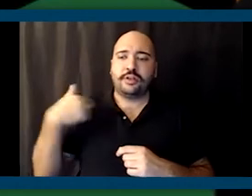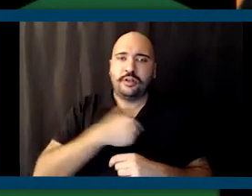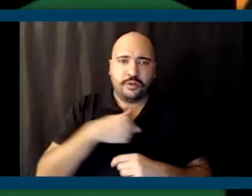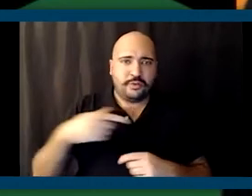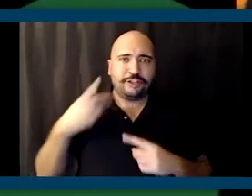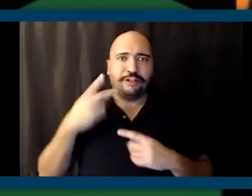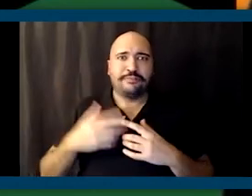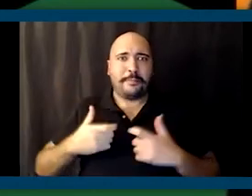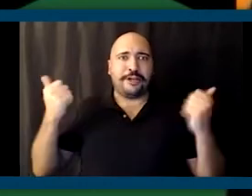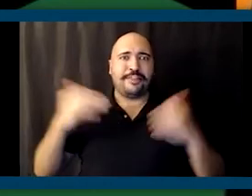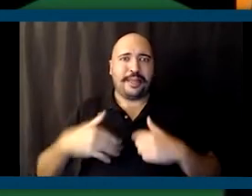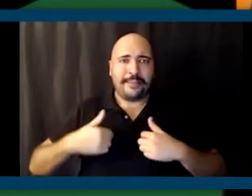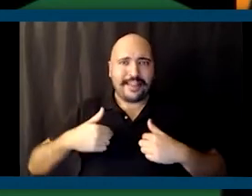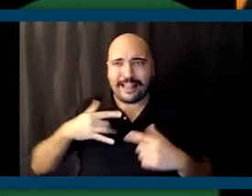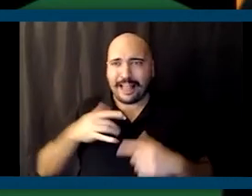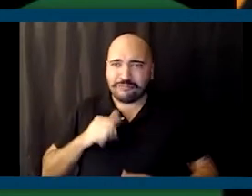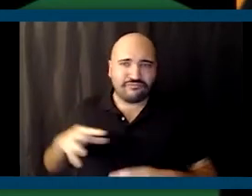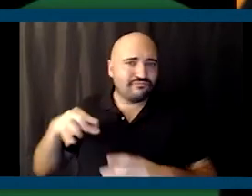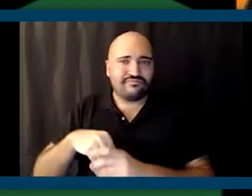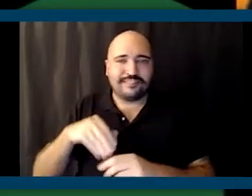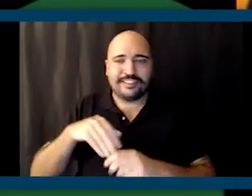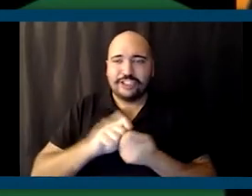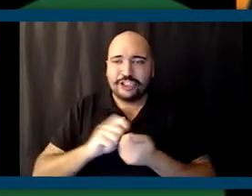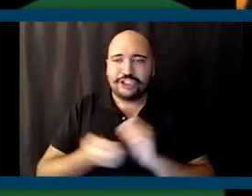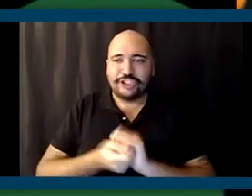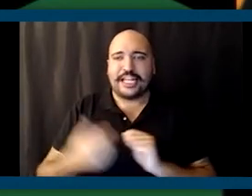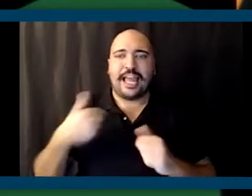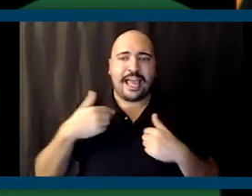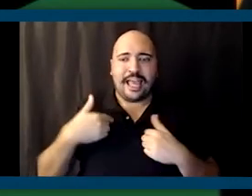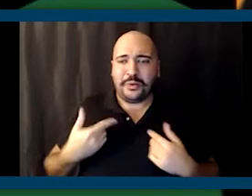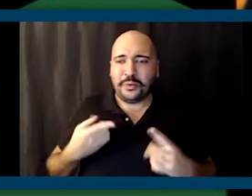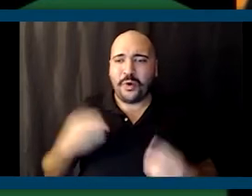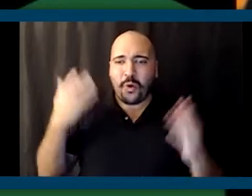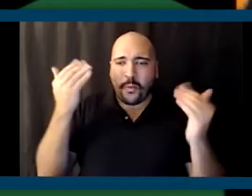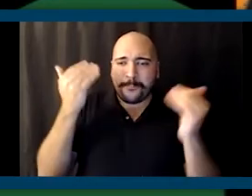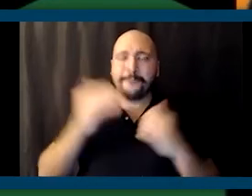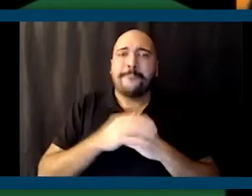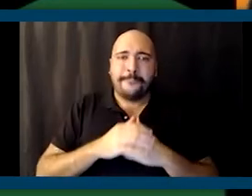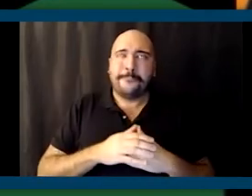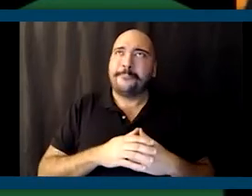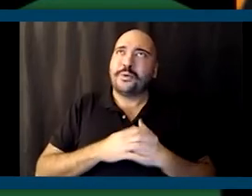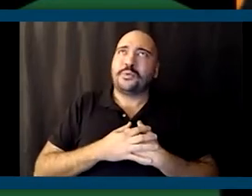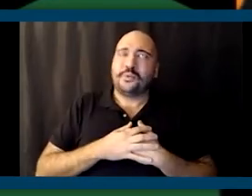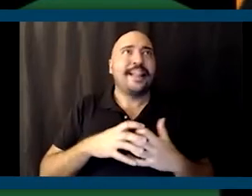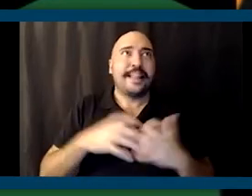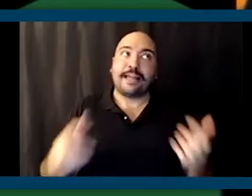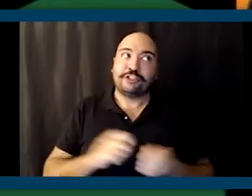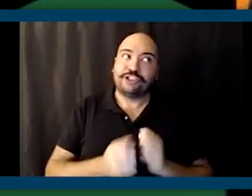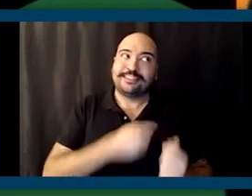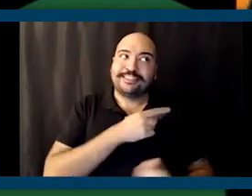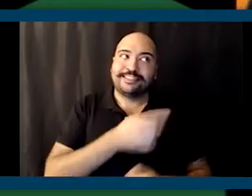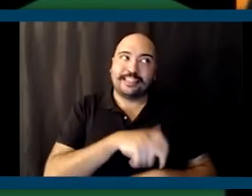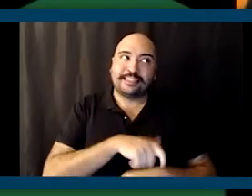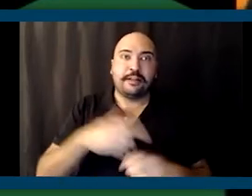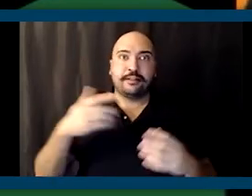I felt like I could be a part of change, and I had hope. And, you know, a lot has changed since then. And a lot,